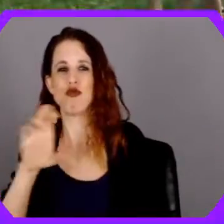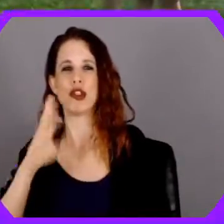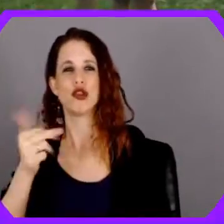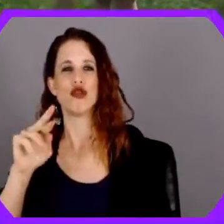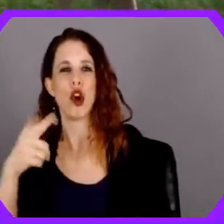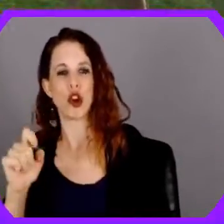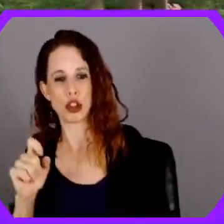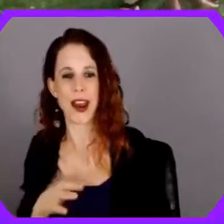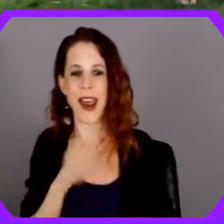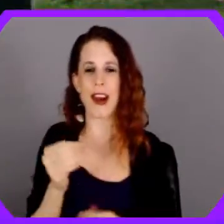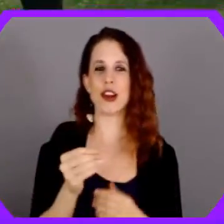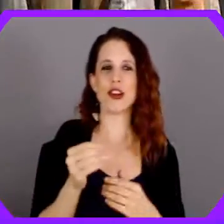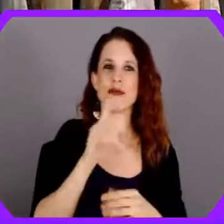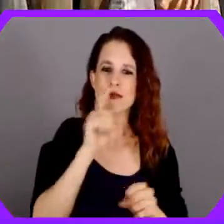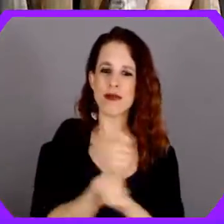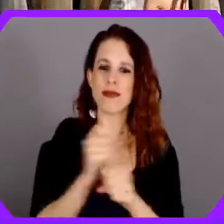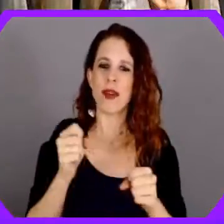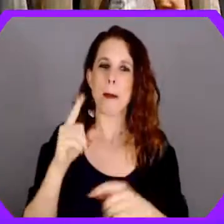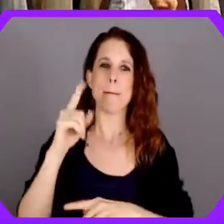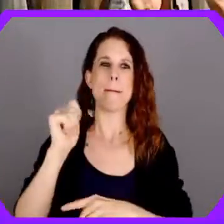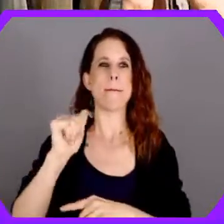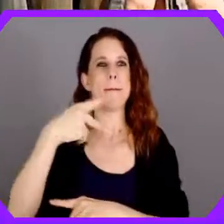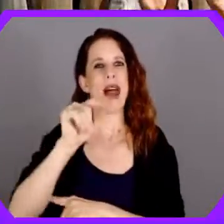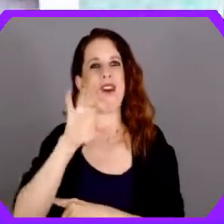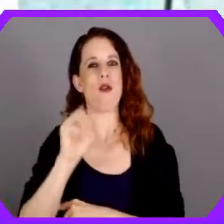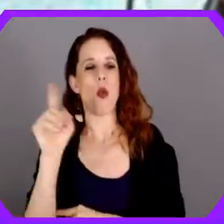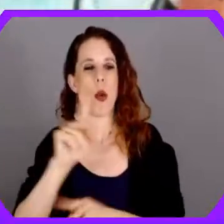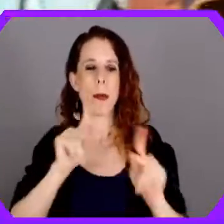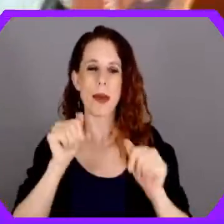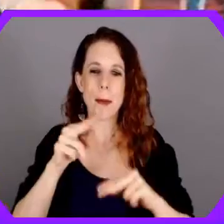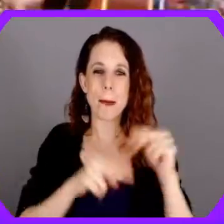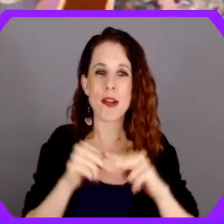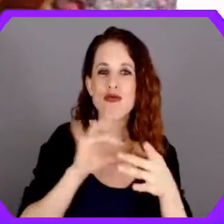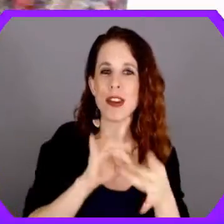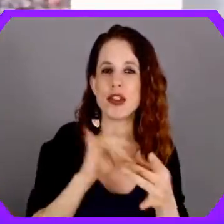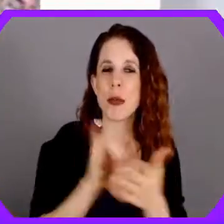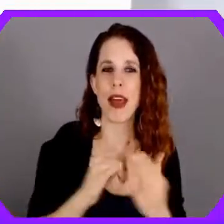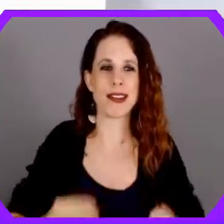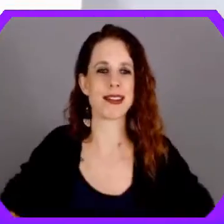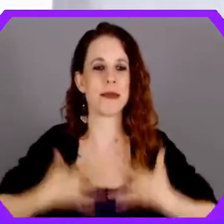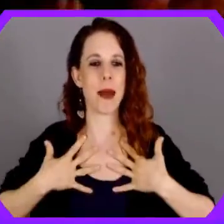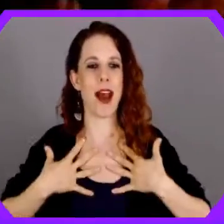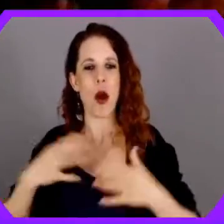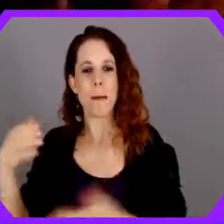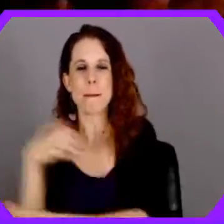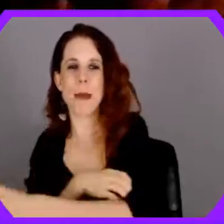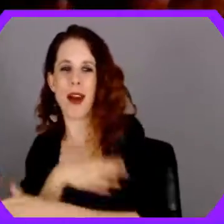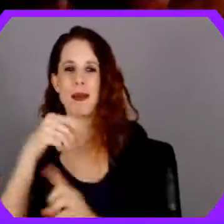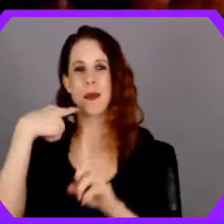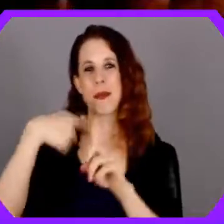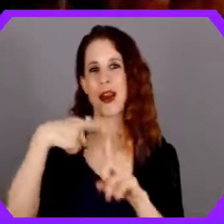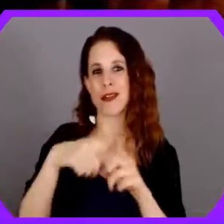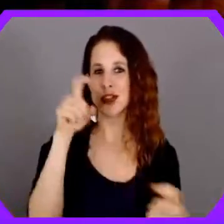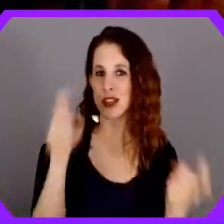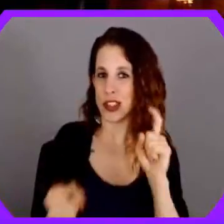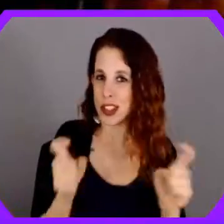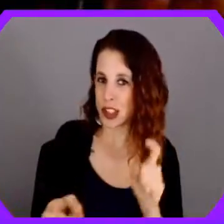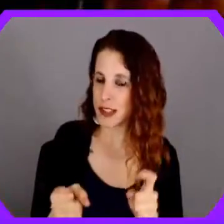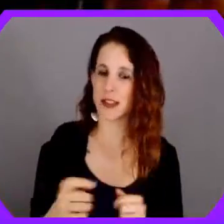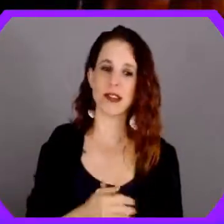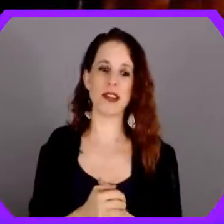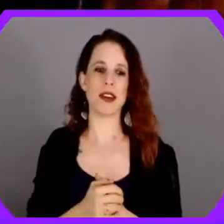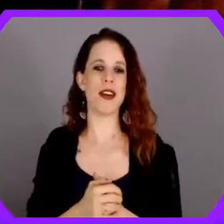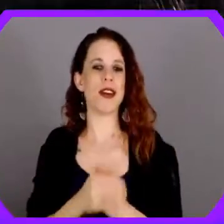and recharge, and serves as a platform where people can build relationships that inspire powerful and positive